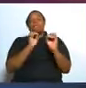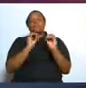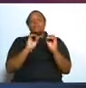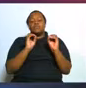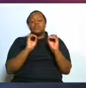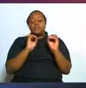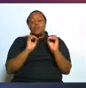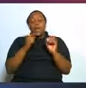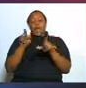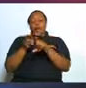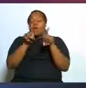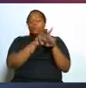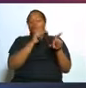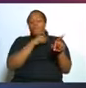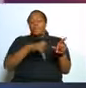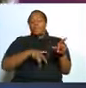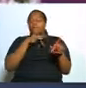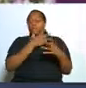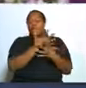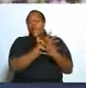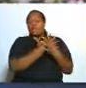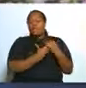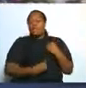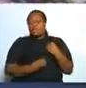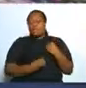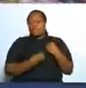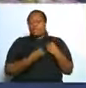I I feel lonely deep within